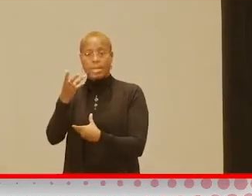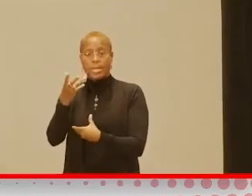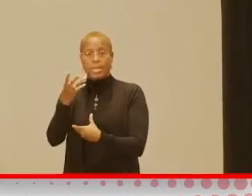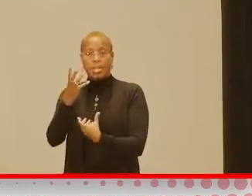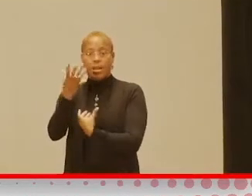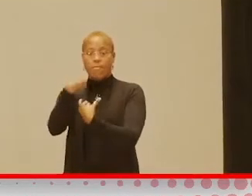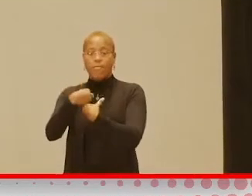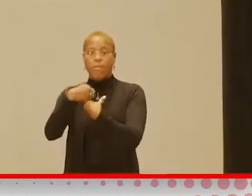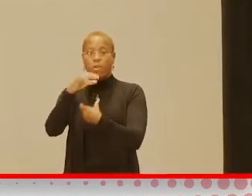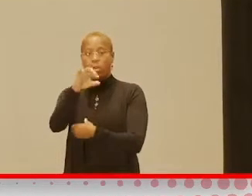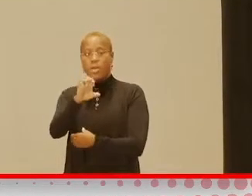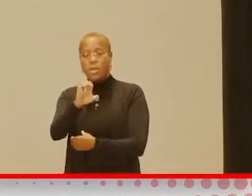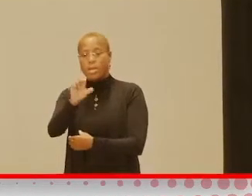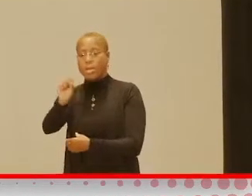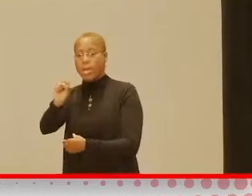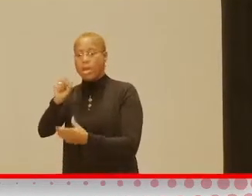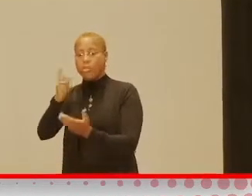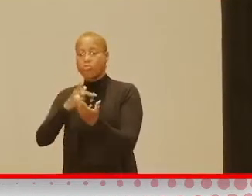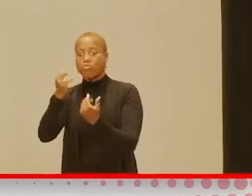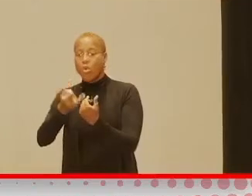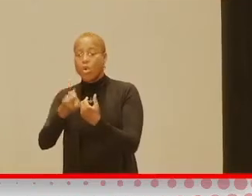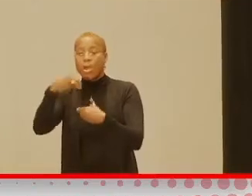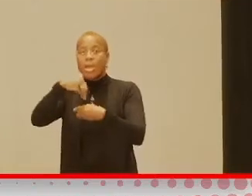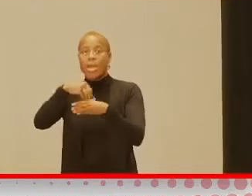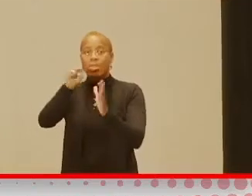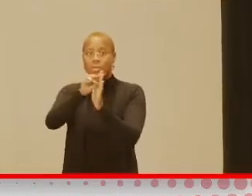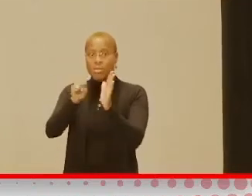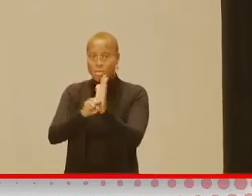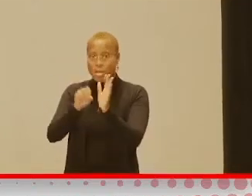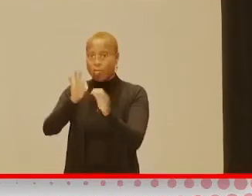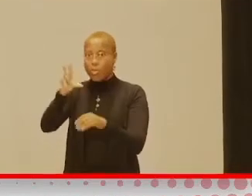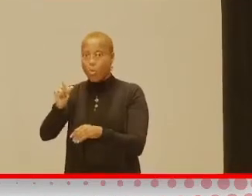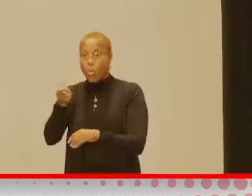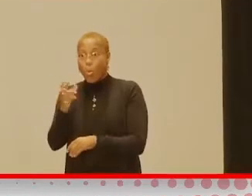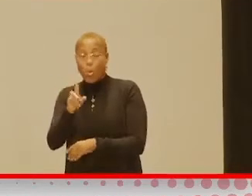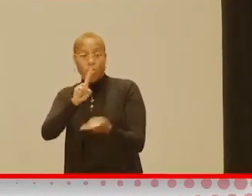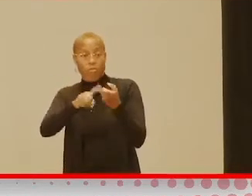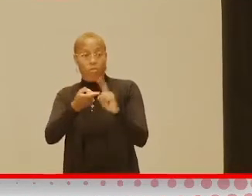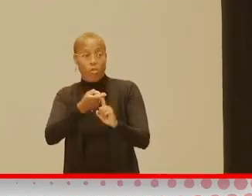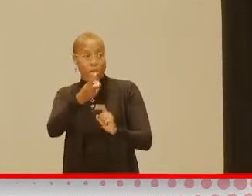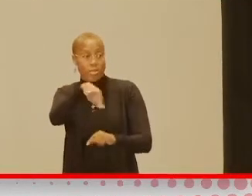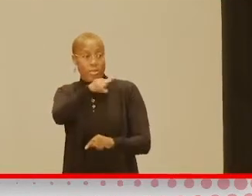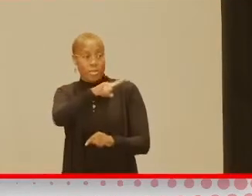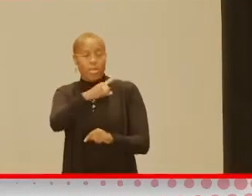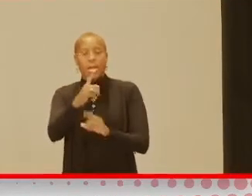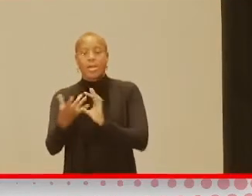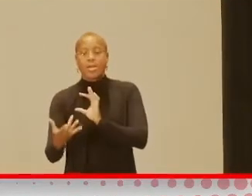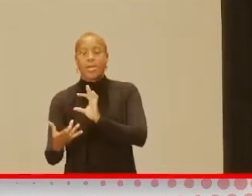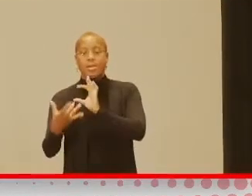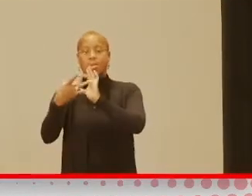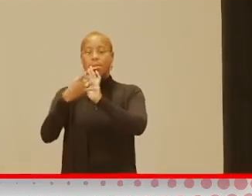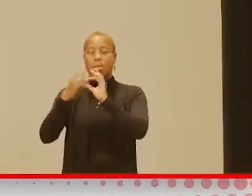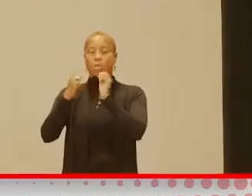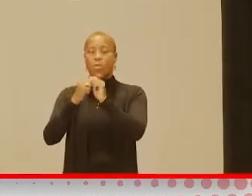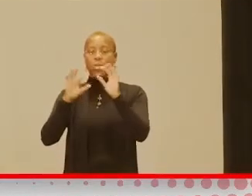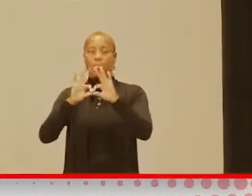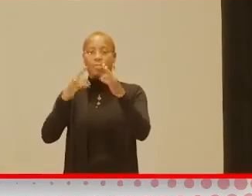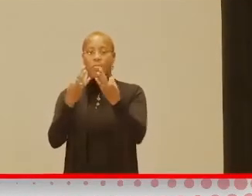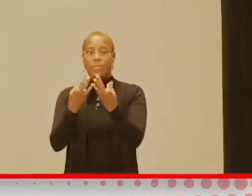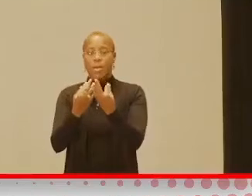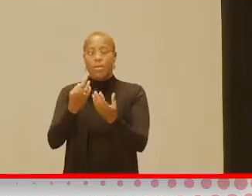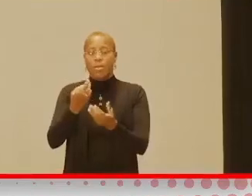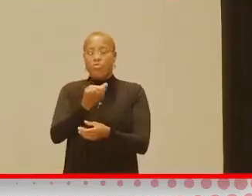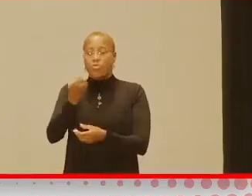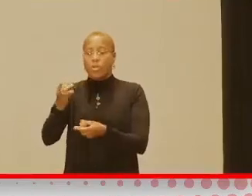program in the state of Florida, or if you have a friend that is, make sure they connect with their family resource specialist because we're there